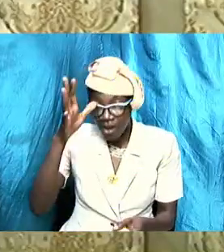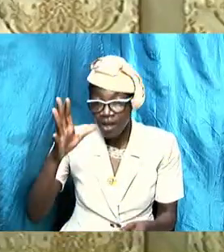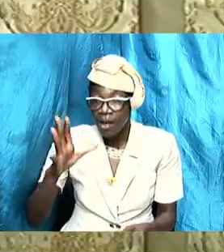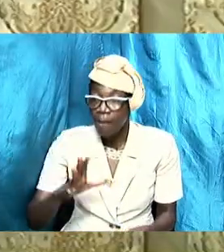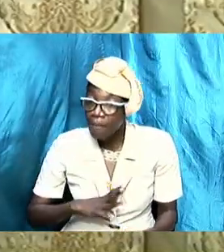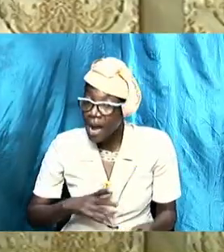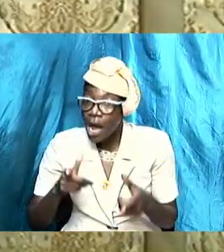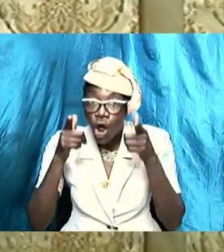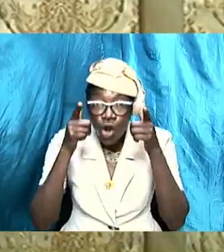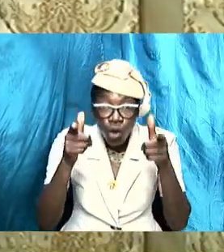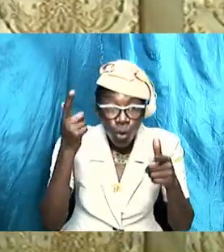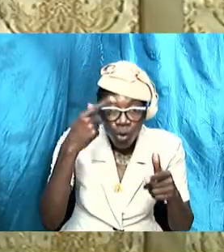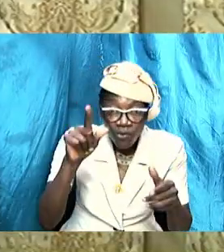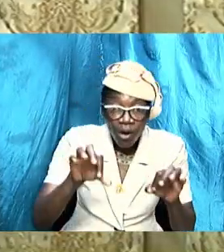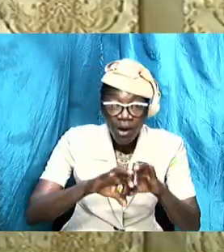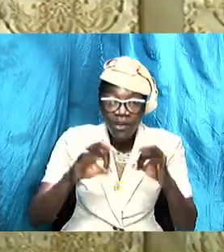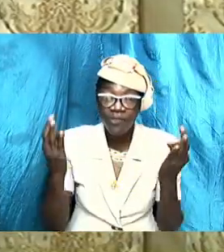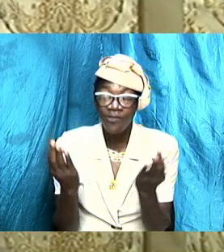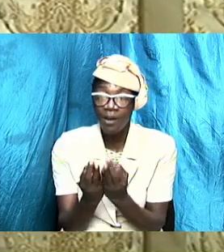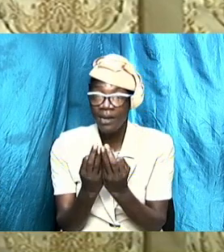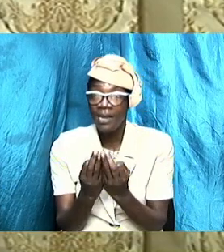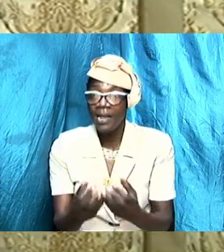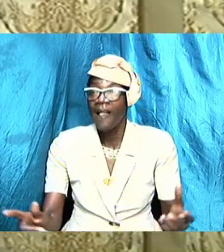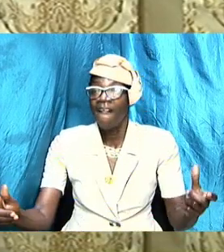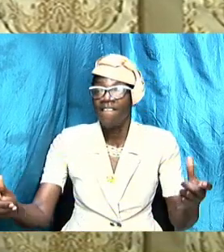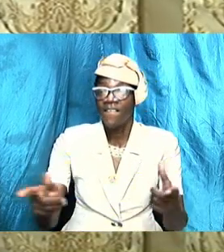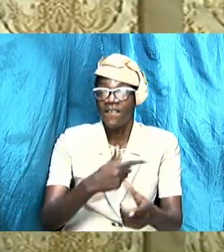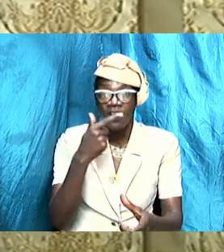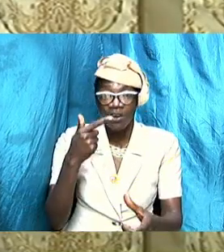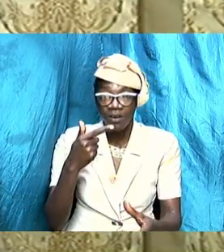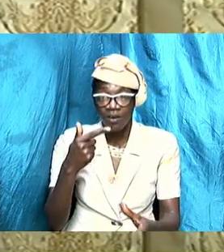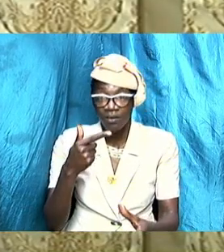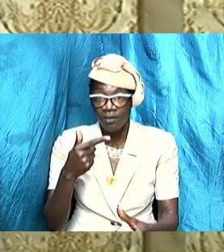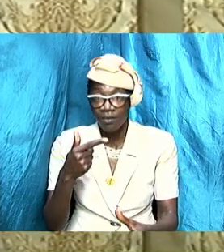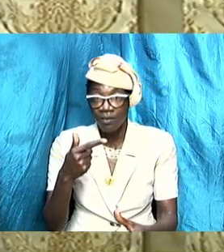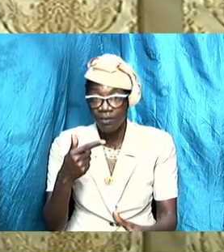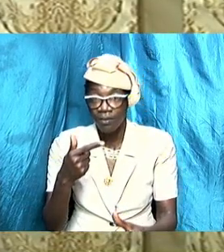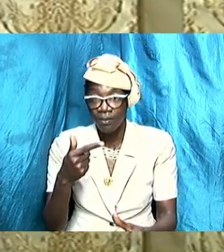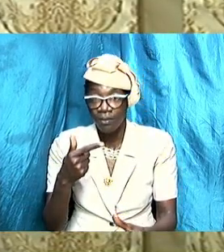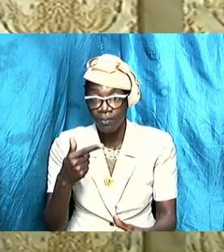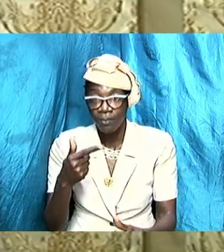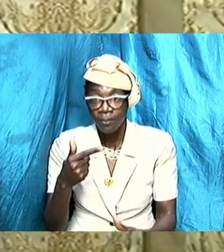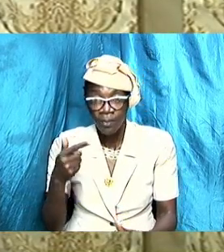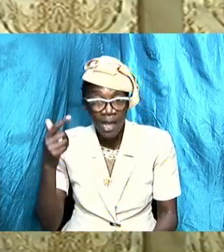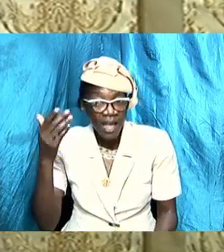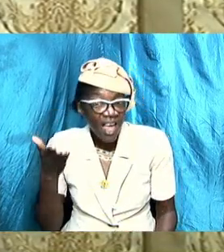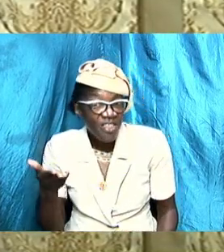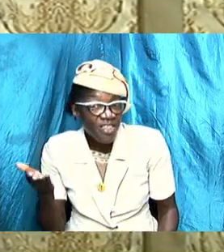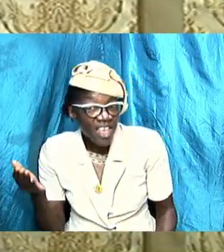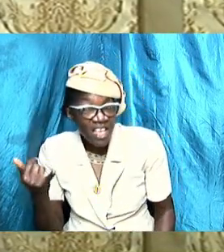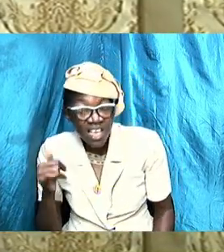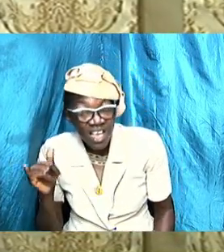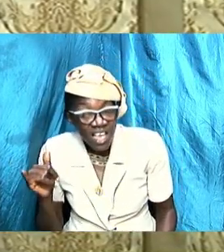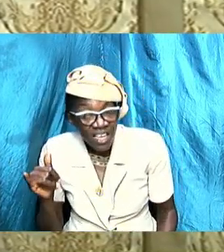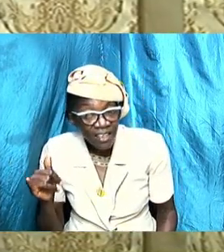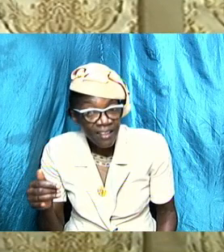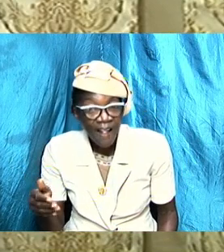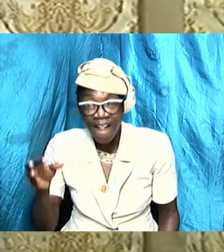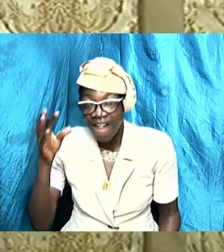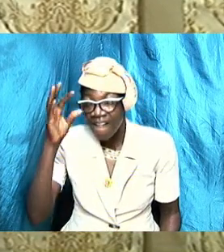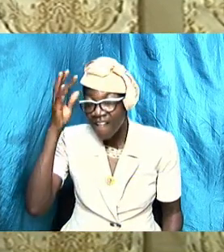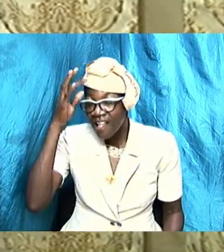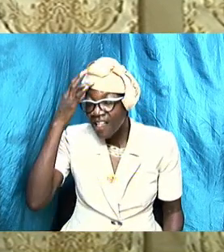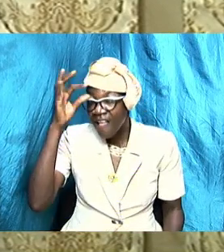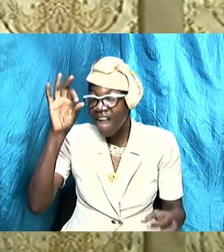your first obligation is to your family your wife